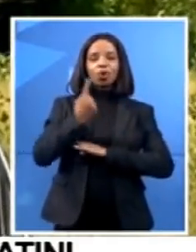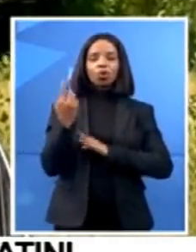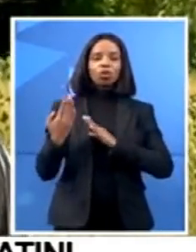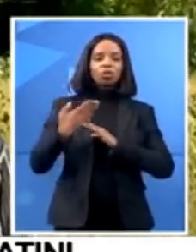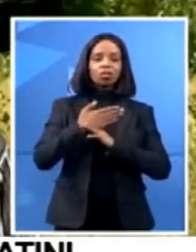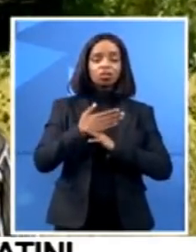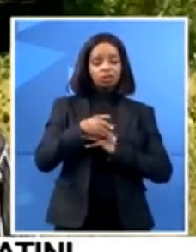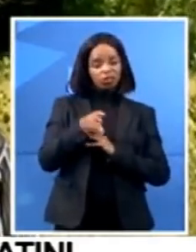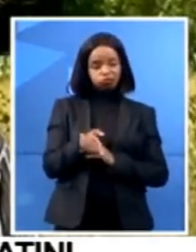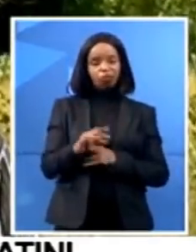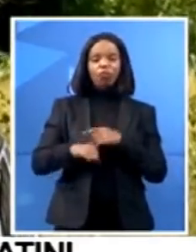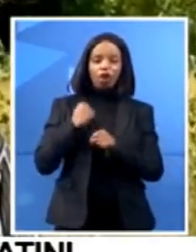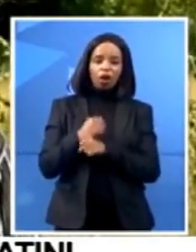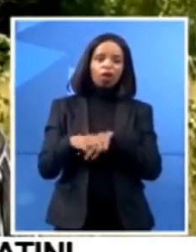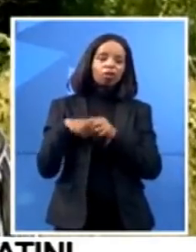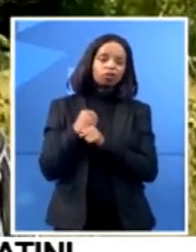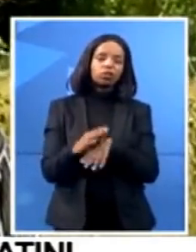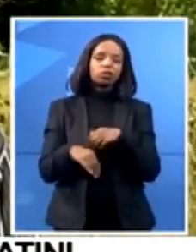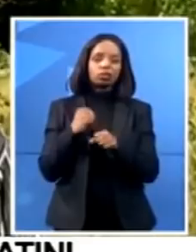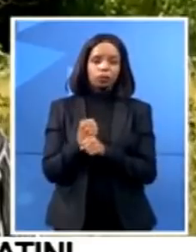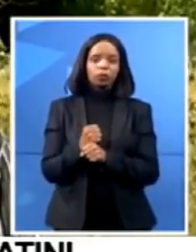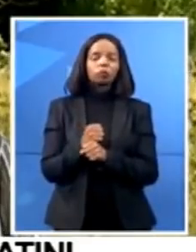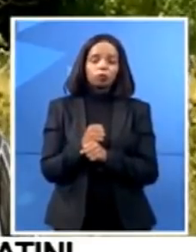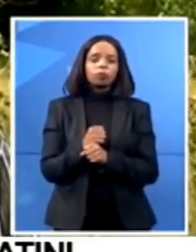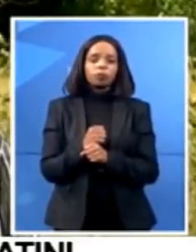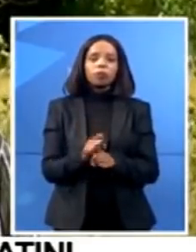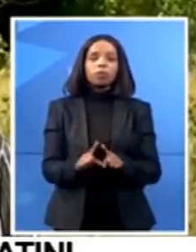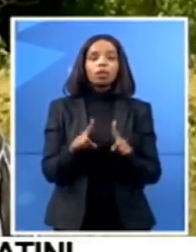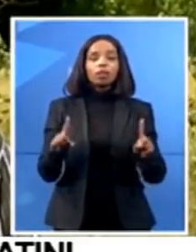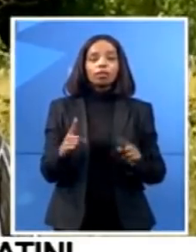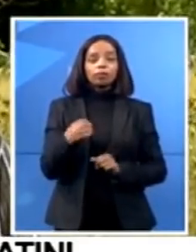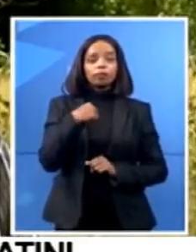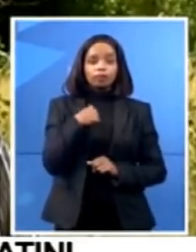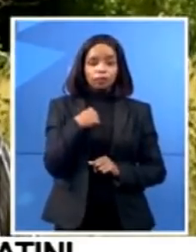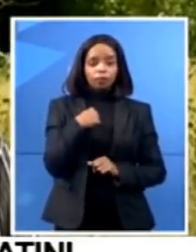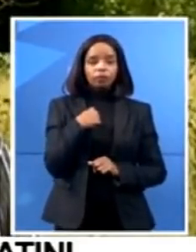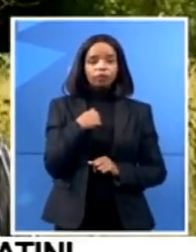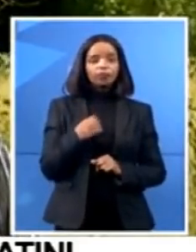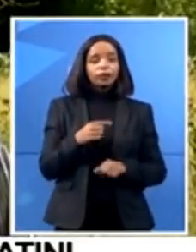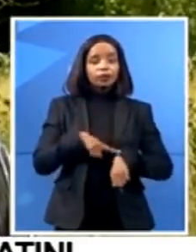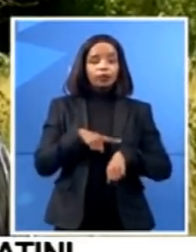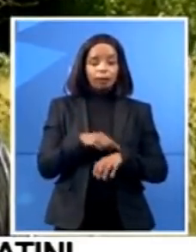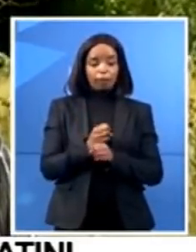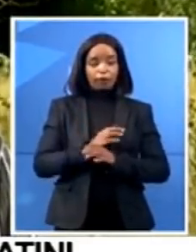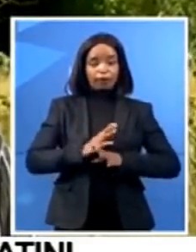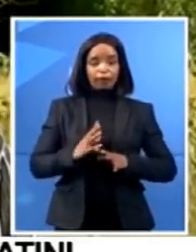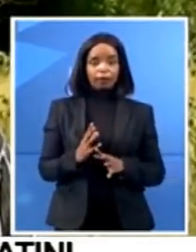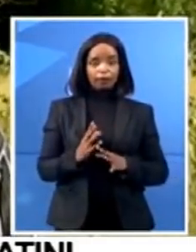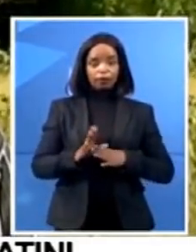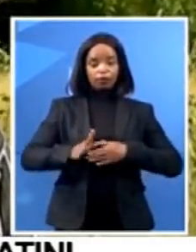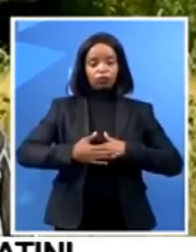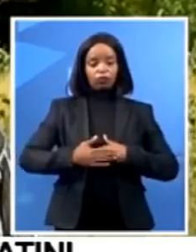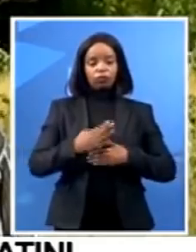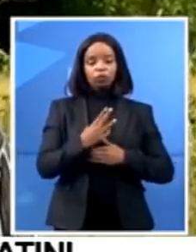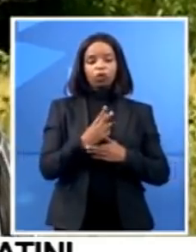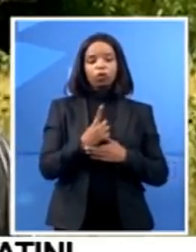But we must have ever indicated that since the lockdown has been announced, the mobility or the movement of people has been